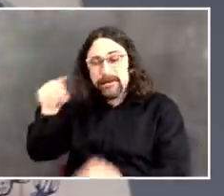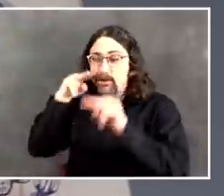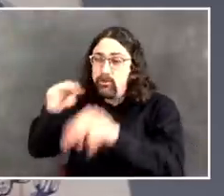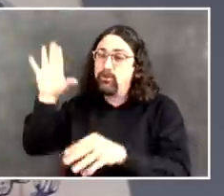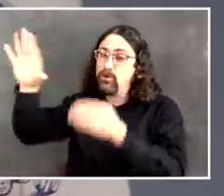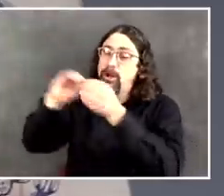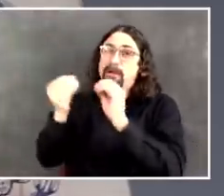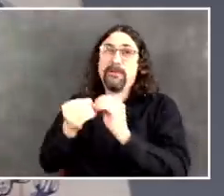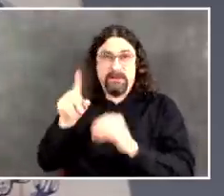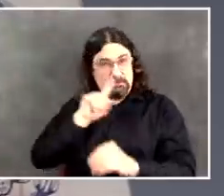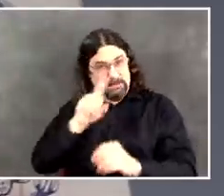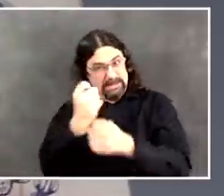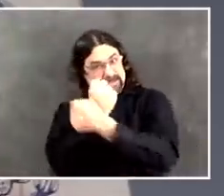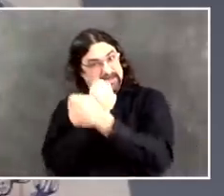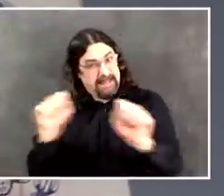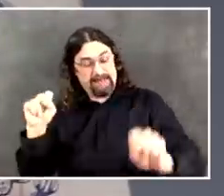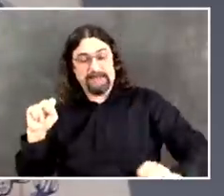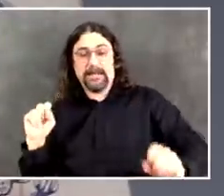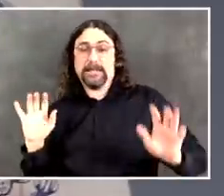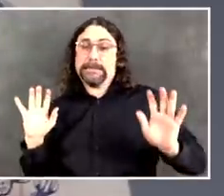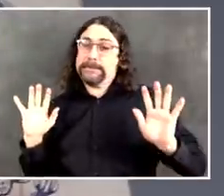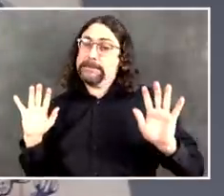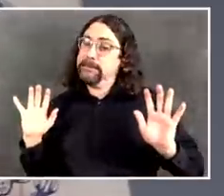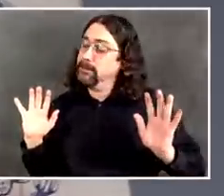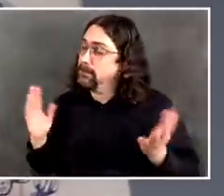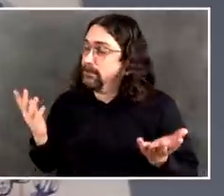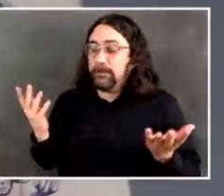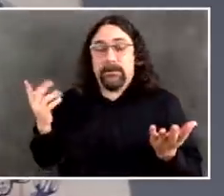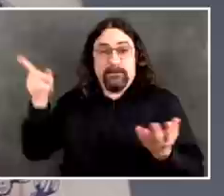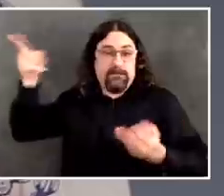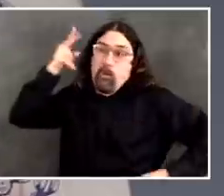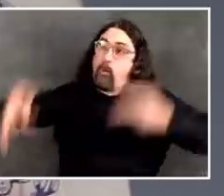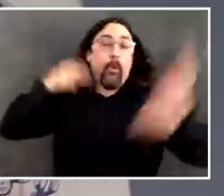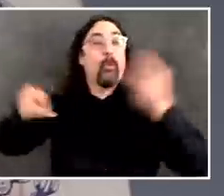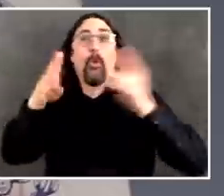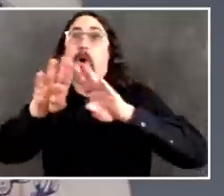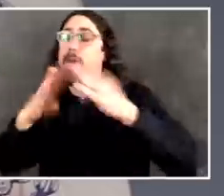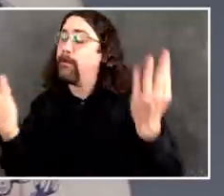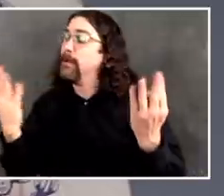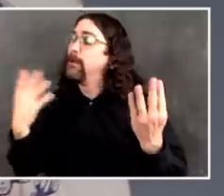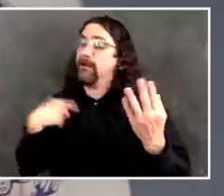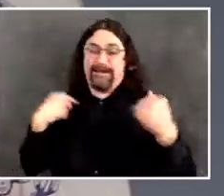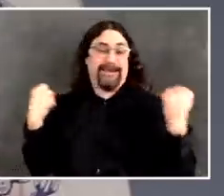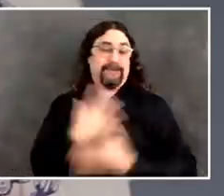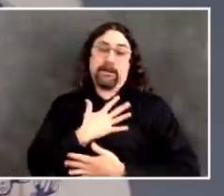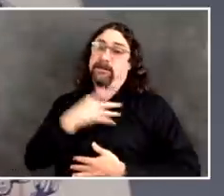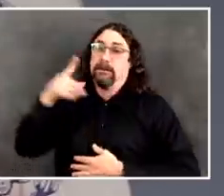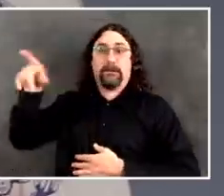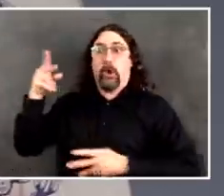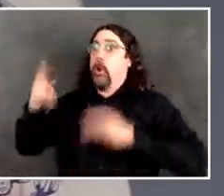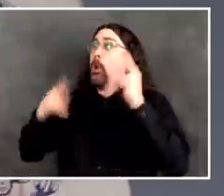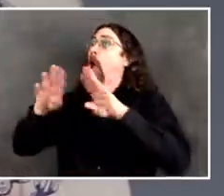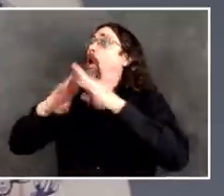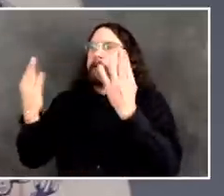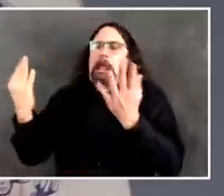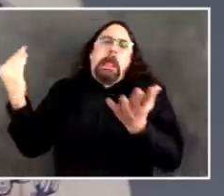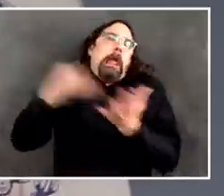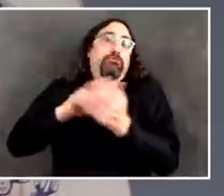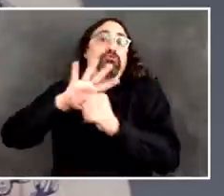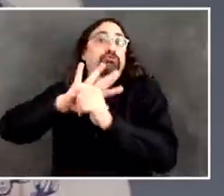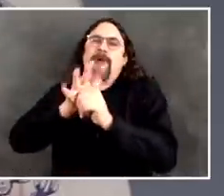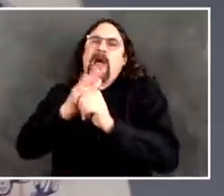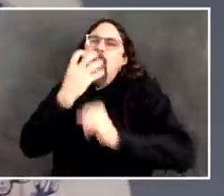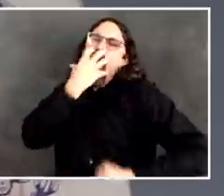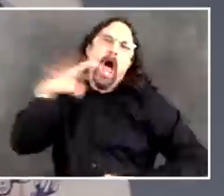or even get more restrictive. So my fear is that there are people governed more by politics